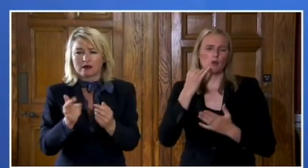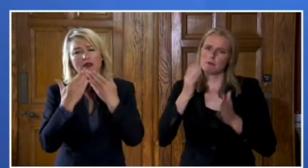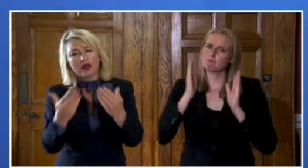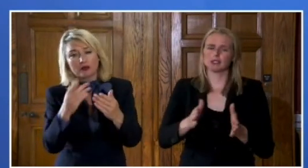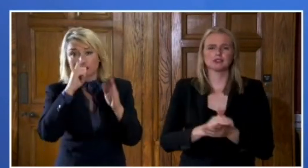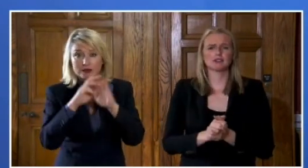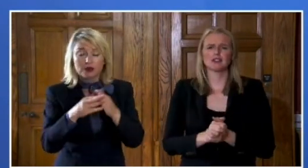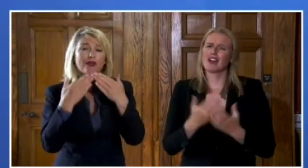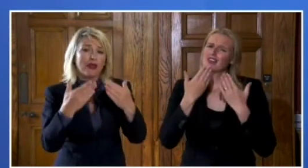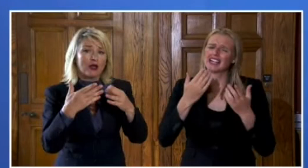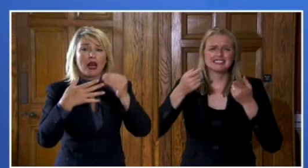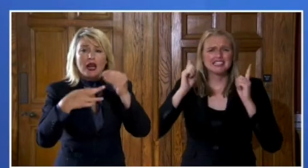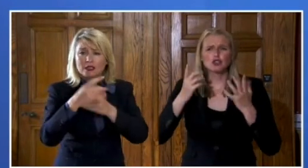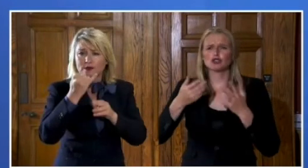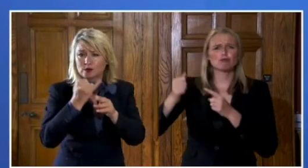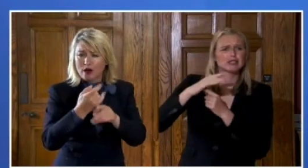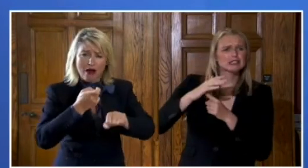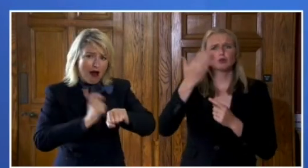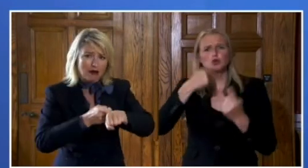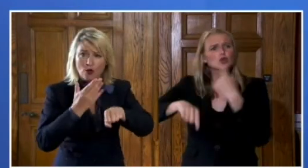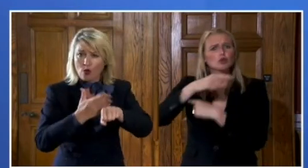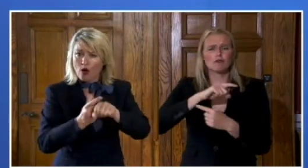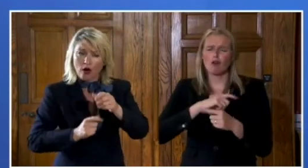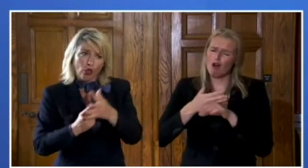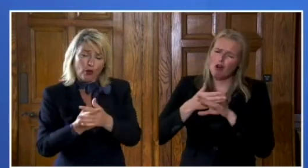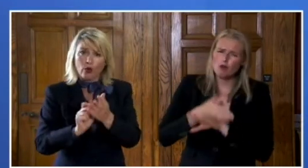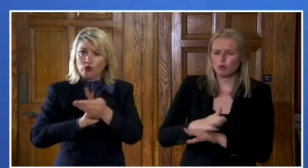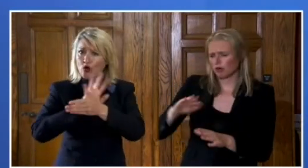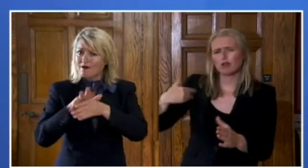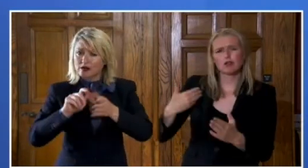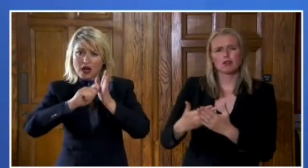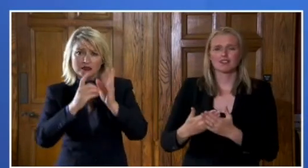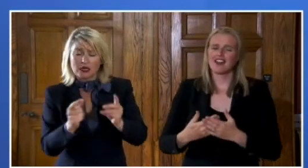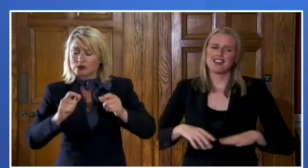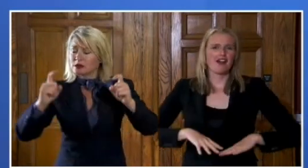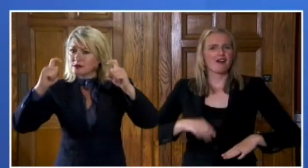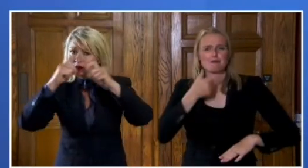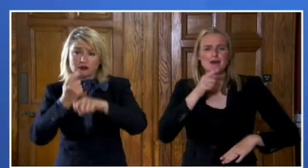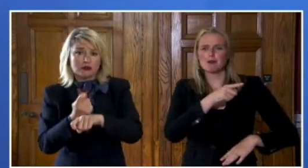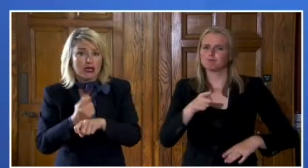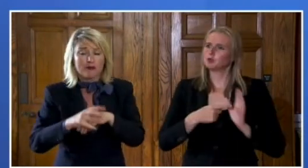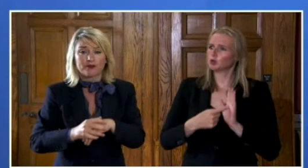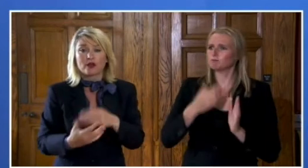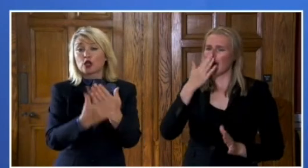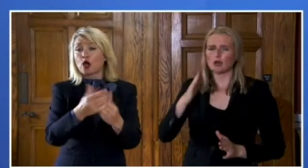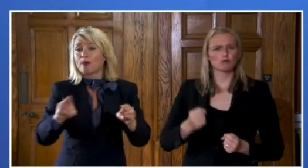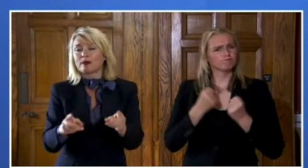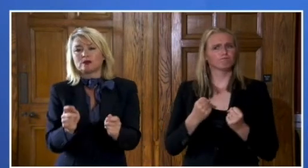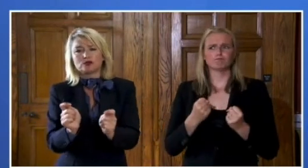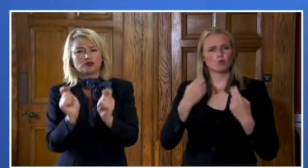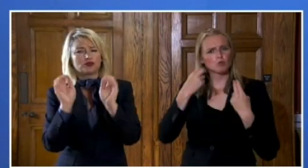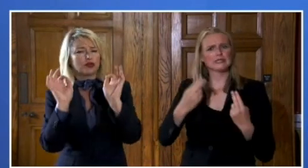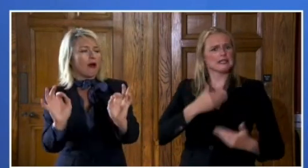their hard work during this extremely challenging time. Our young people have shown their tremendous attitude and resilience throughout the